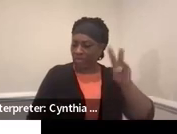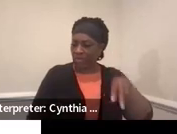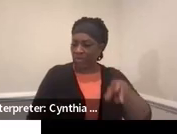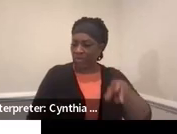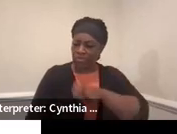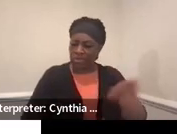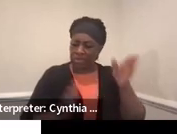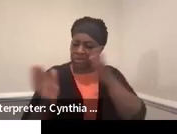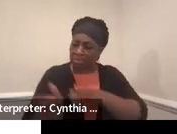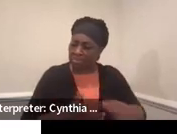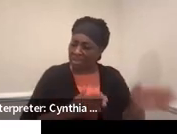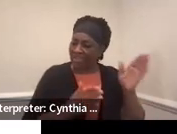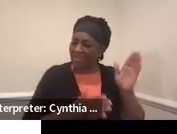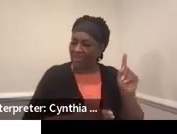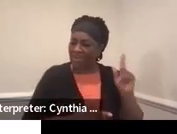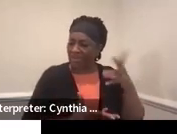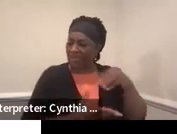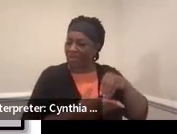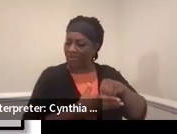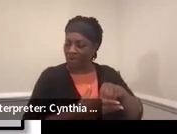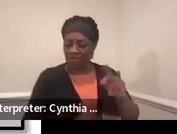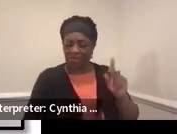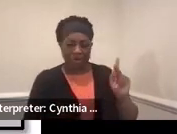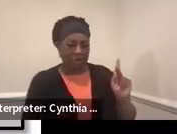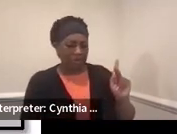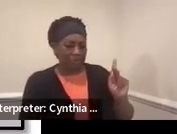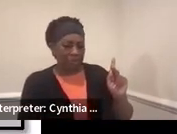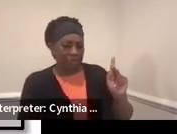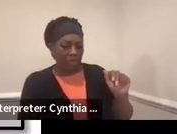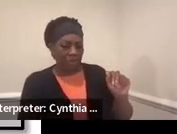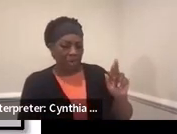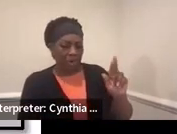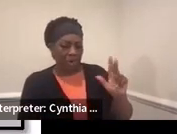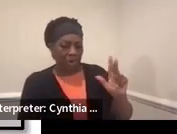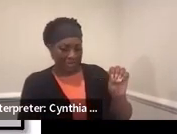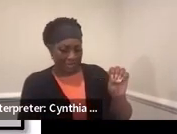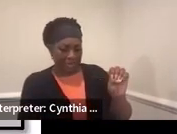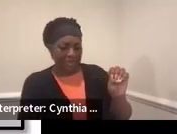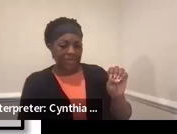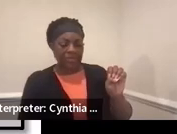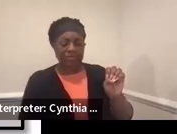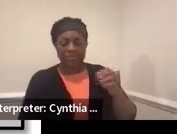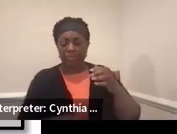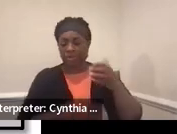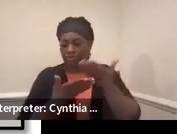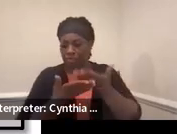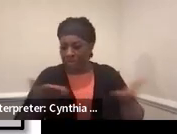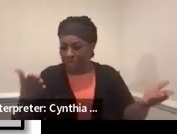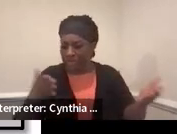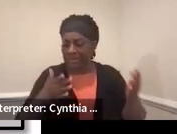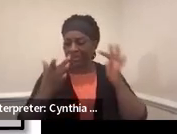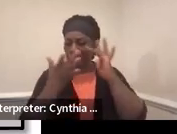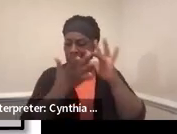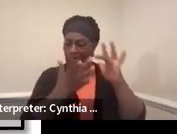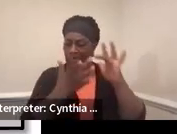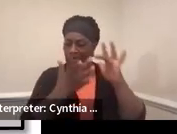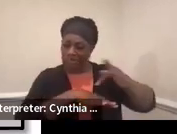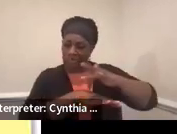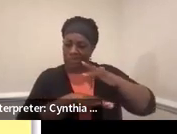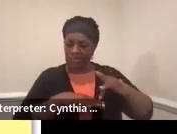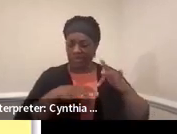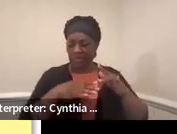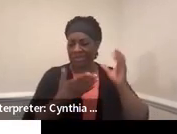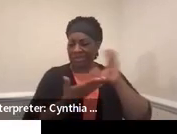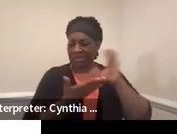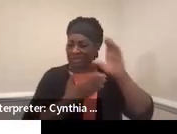plans then. So Carly put in the feedback link. Here are resources that we include, the professional development calendar and all